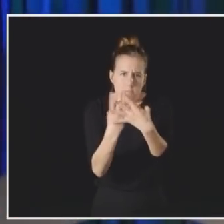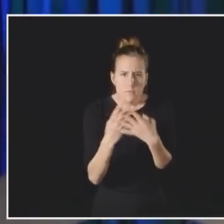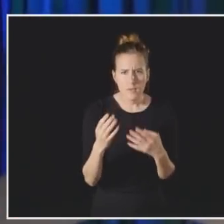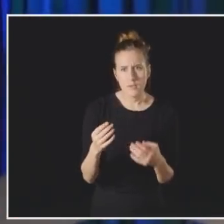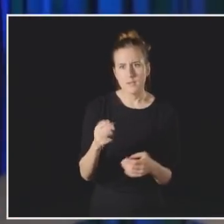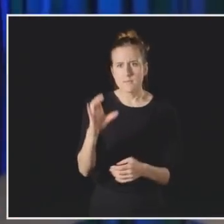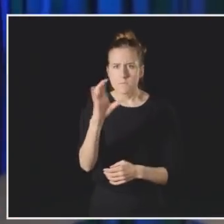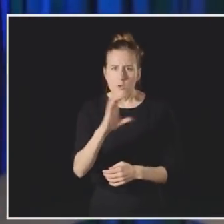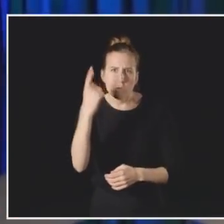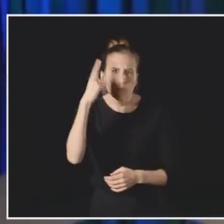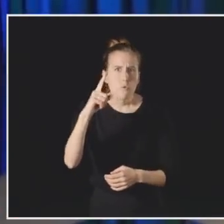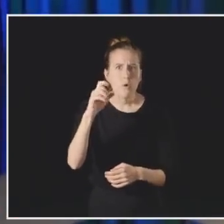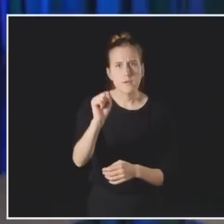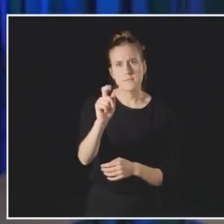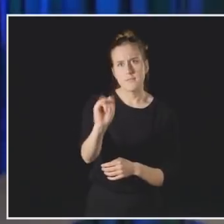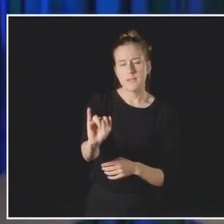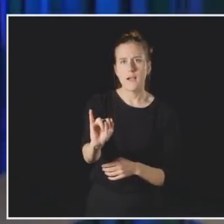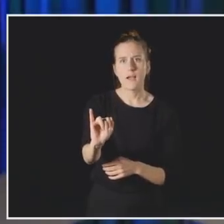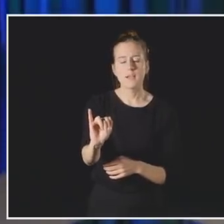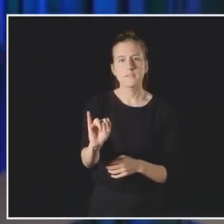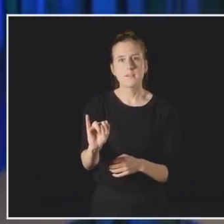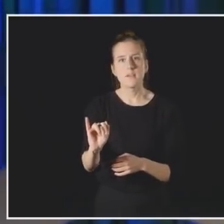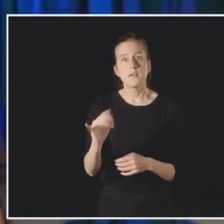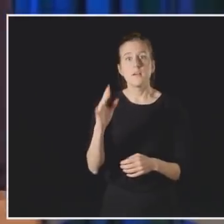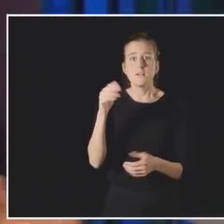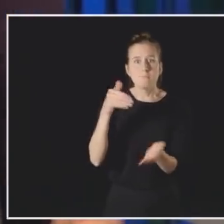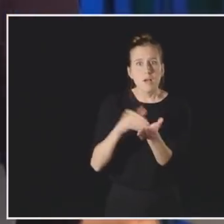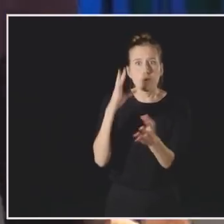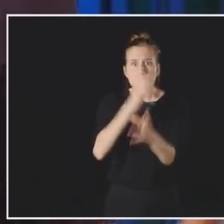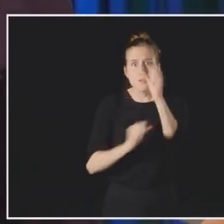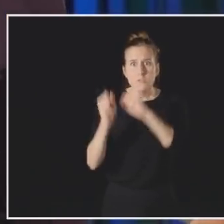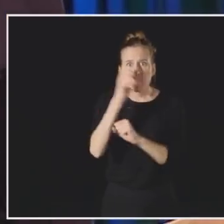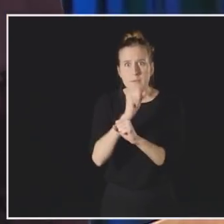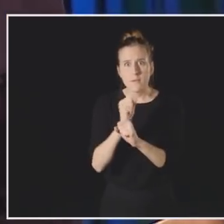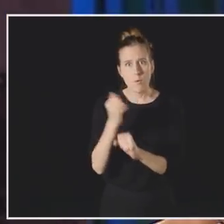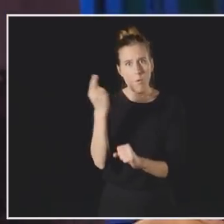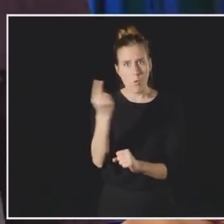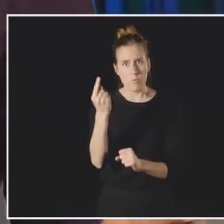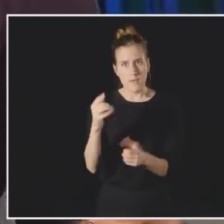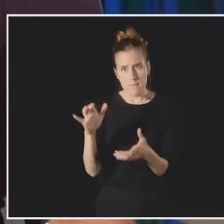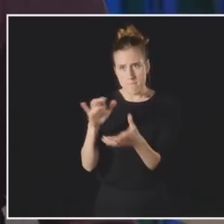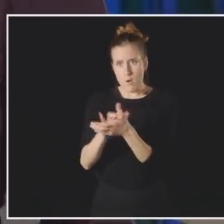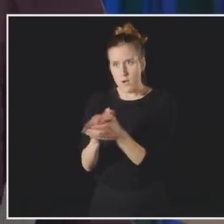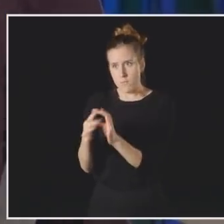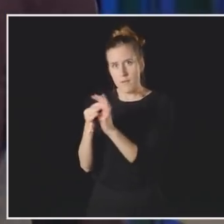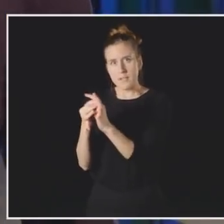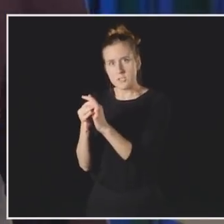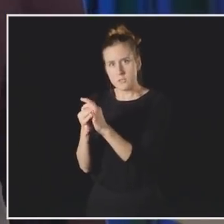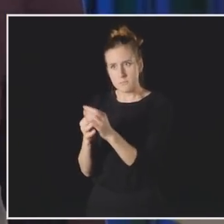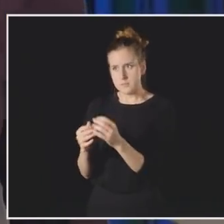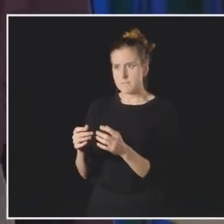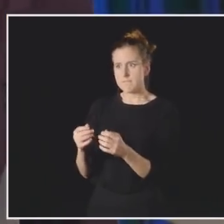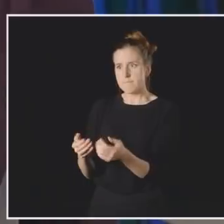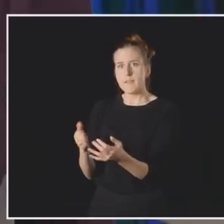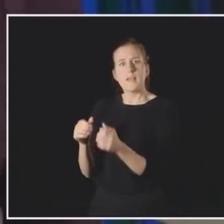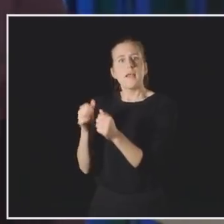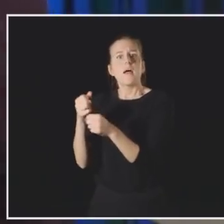screening for STIs, we are assuming that everybody is only having sex in monogamous relationships.